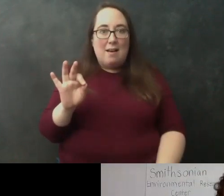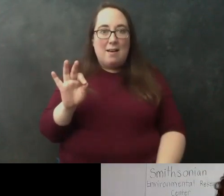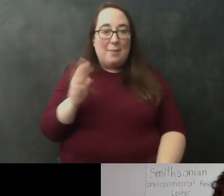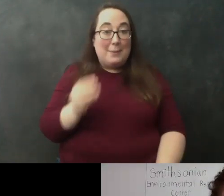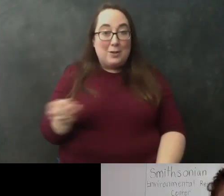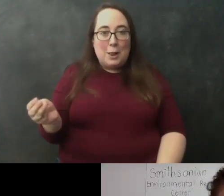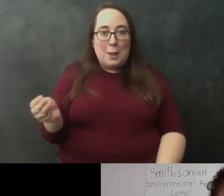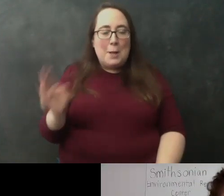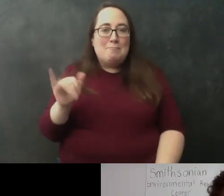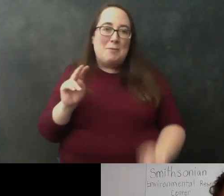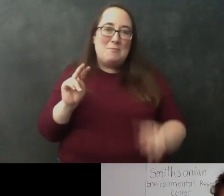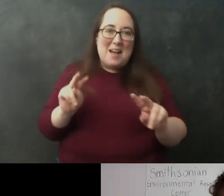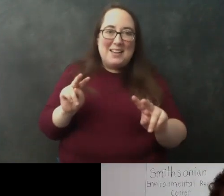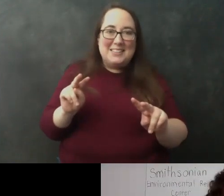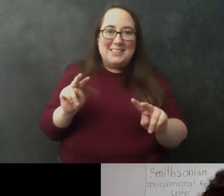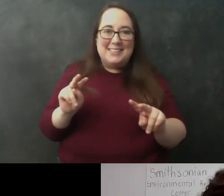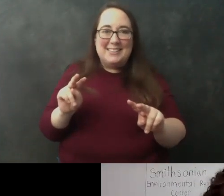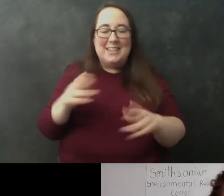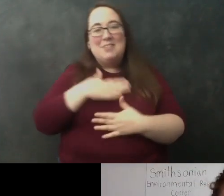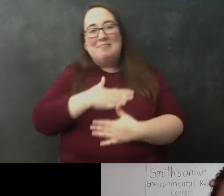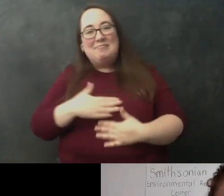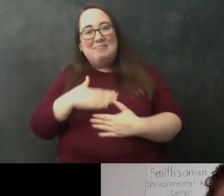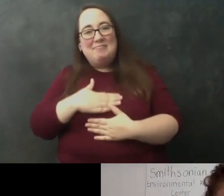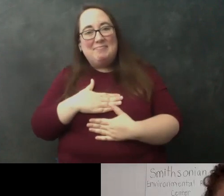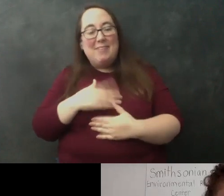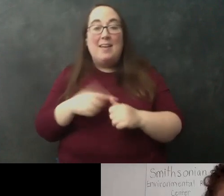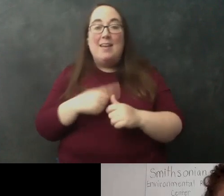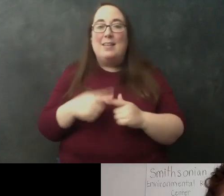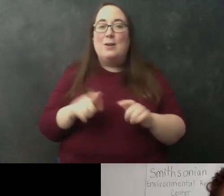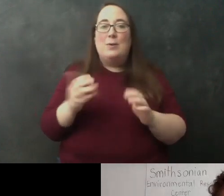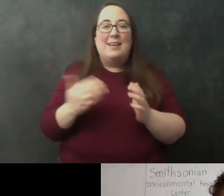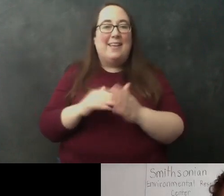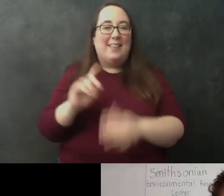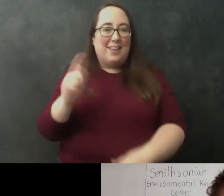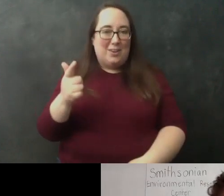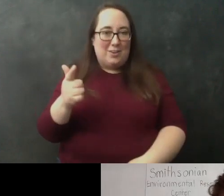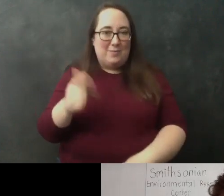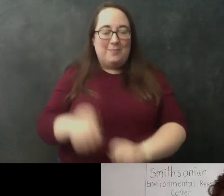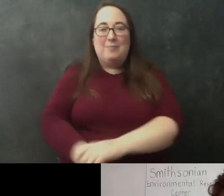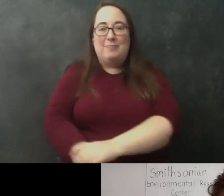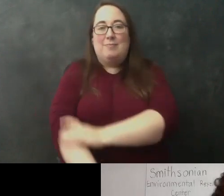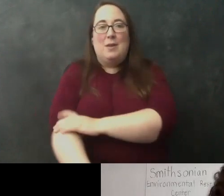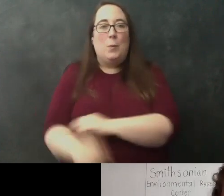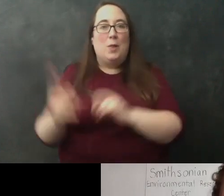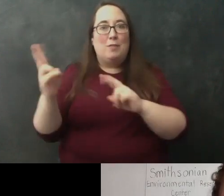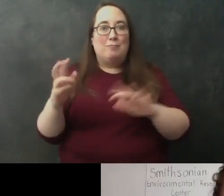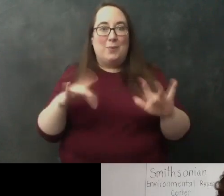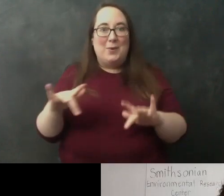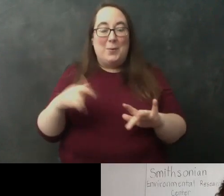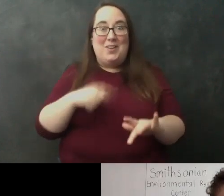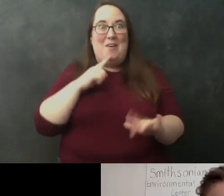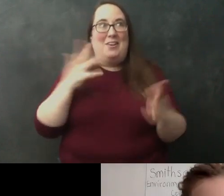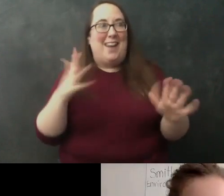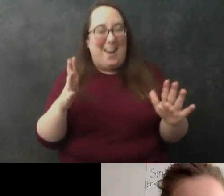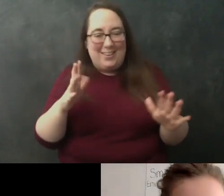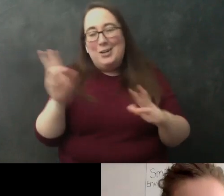just watch you'll you know watch and then you can always do this again later we're going to be recording this well we are recording this and